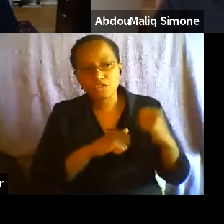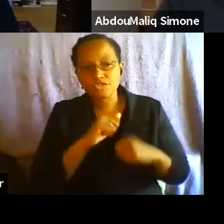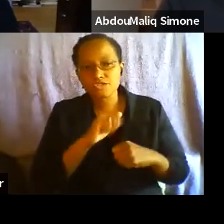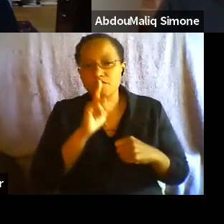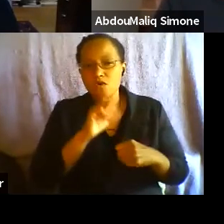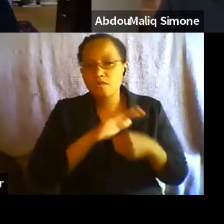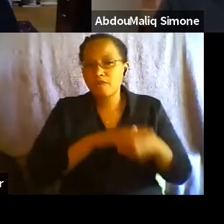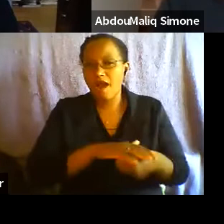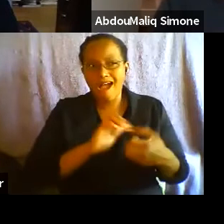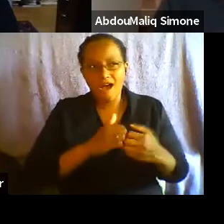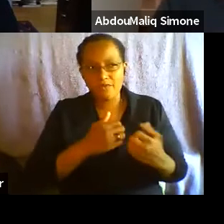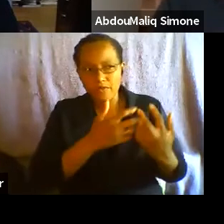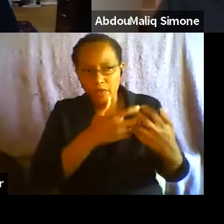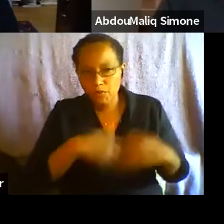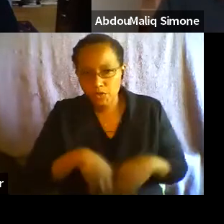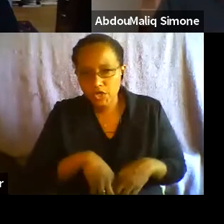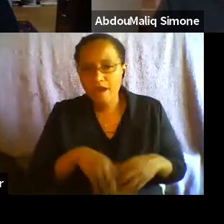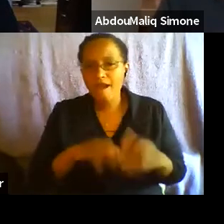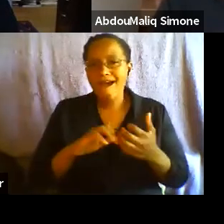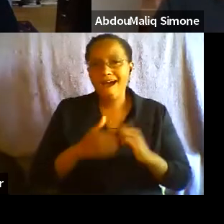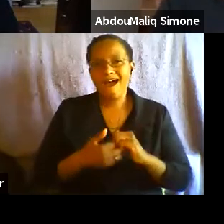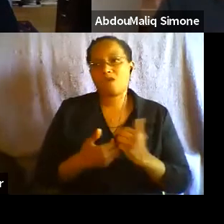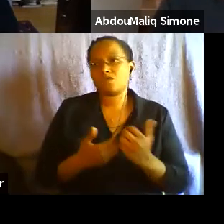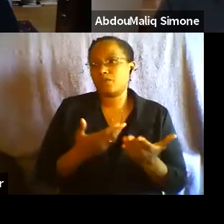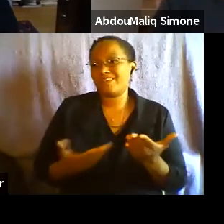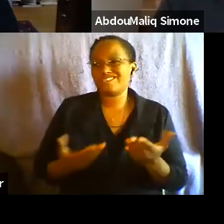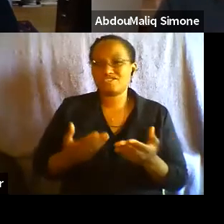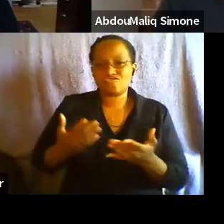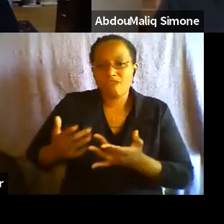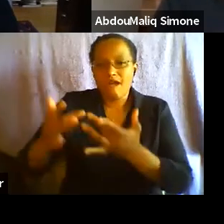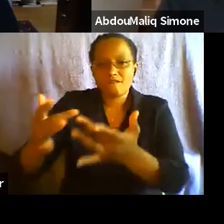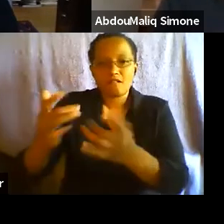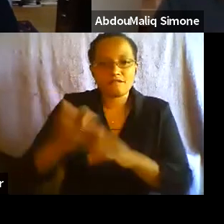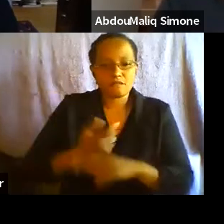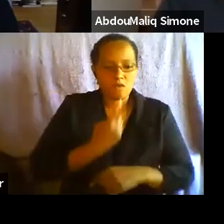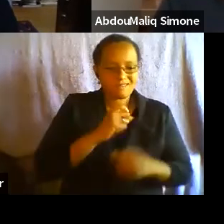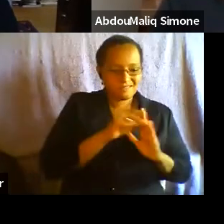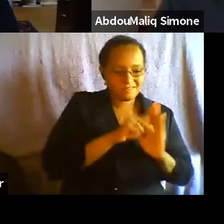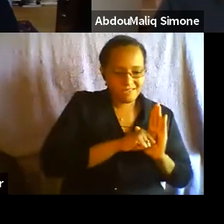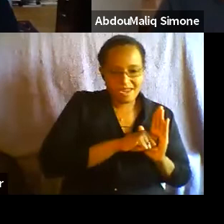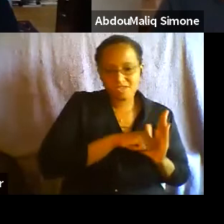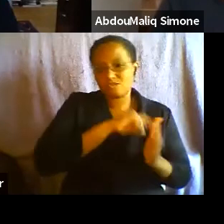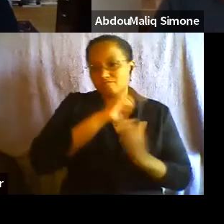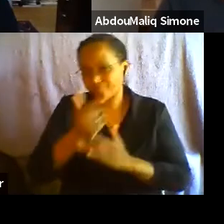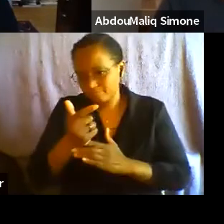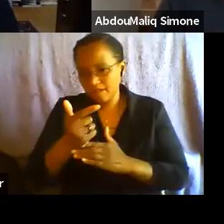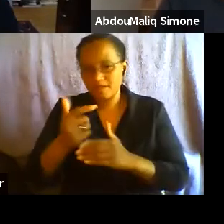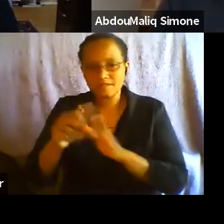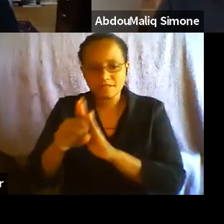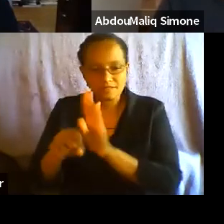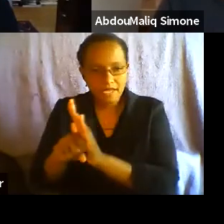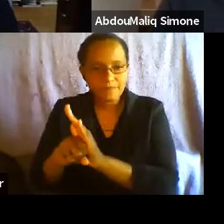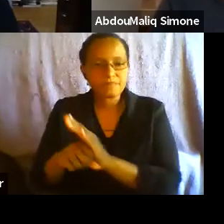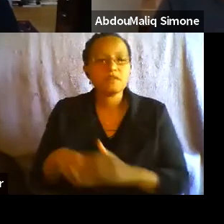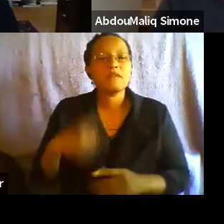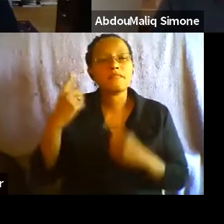travel from one state to the next, how they apply, whether it's policing or militarism, to think about it